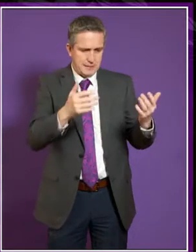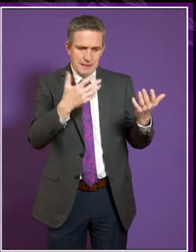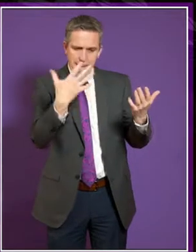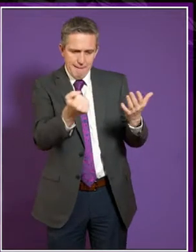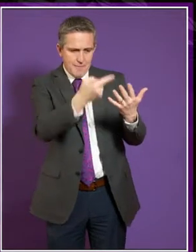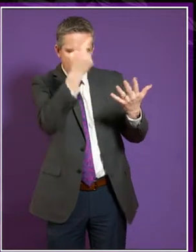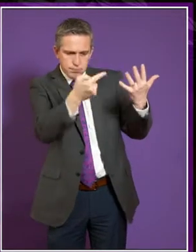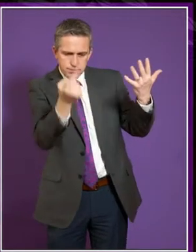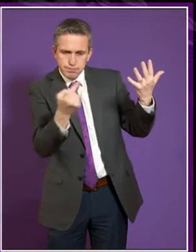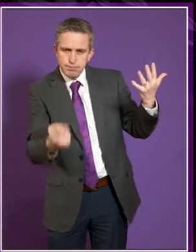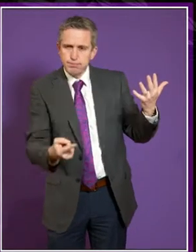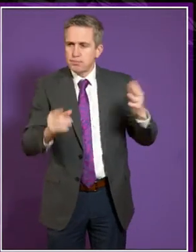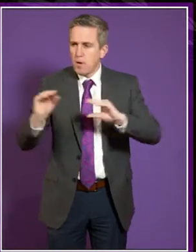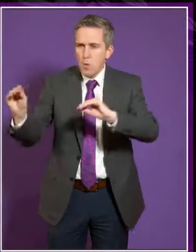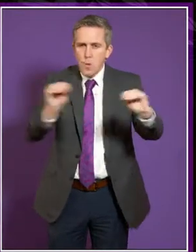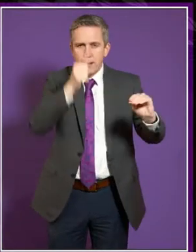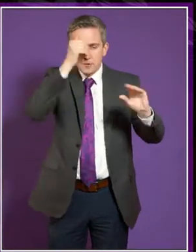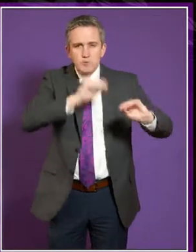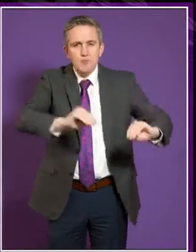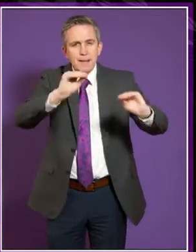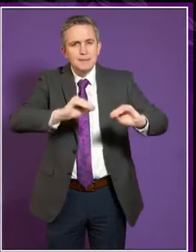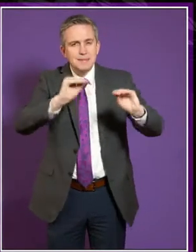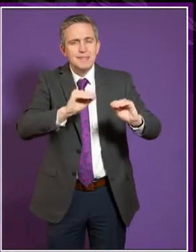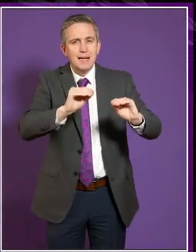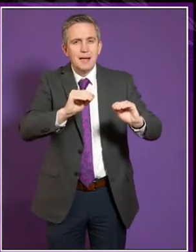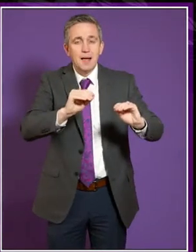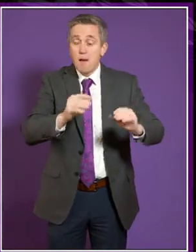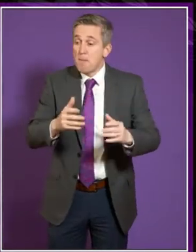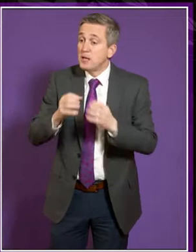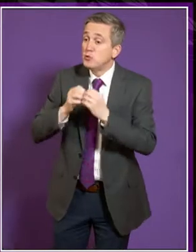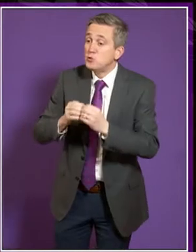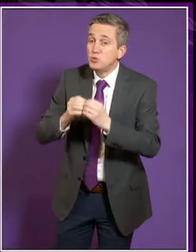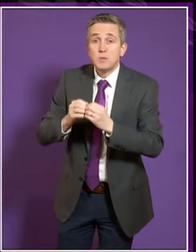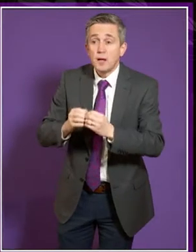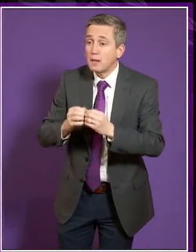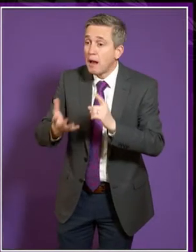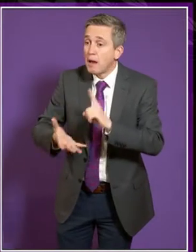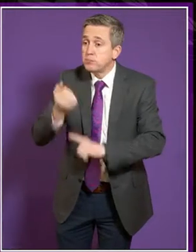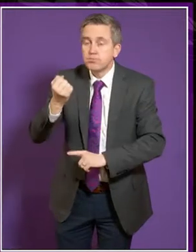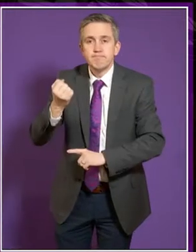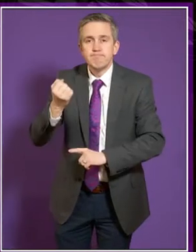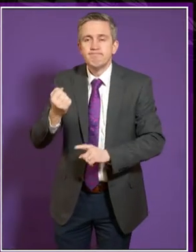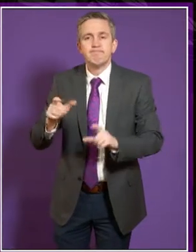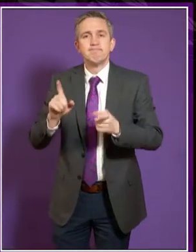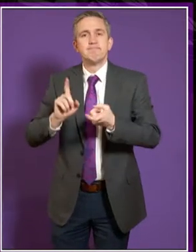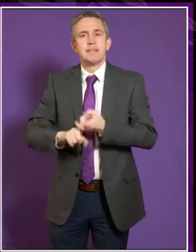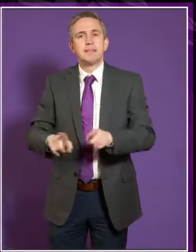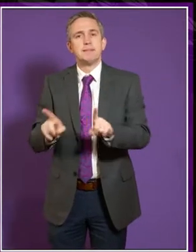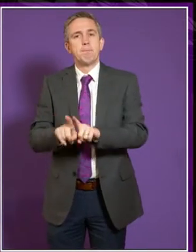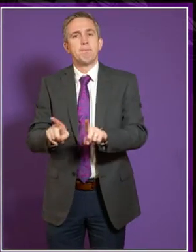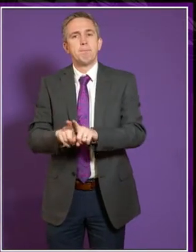boxes and they've done all the awareness raise and they've done this, that or the other. But the outcomes for students still aren't moving. That wouldn't